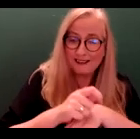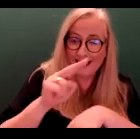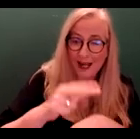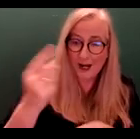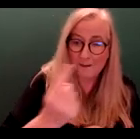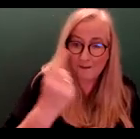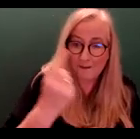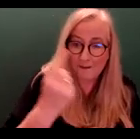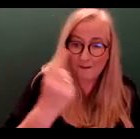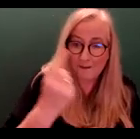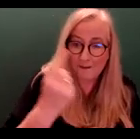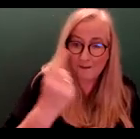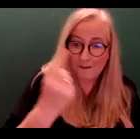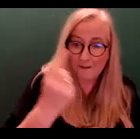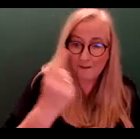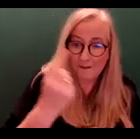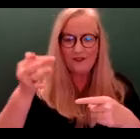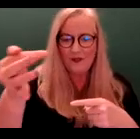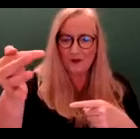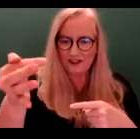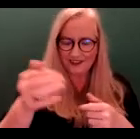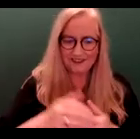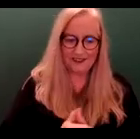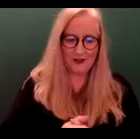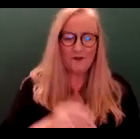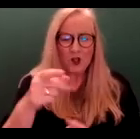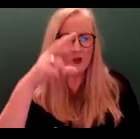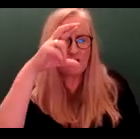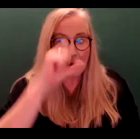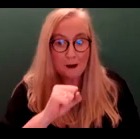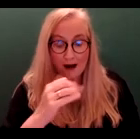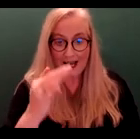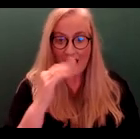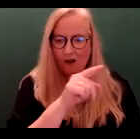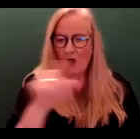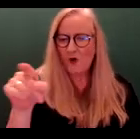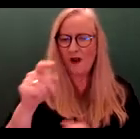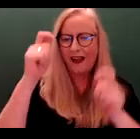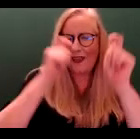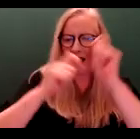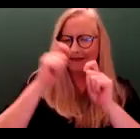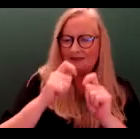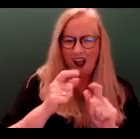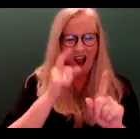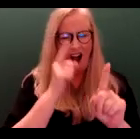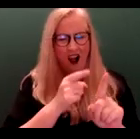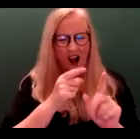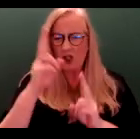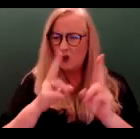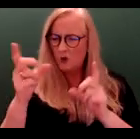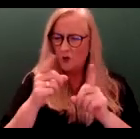and for the foreseeable six years. Remember, if you ever thought that's what they should do about